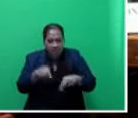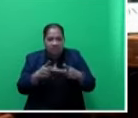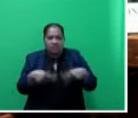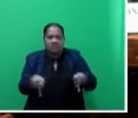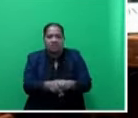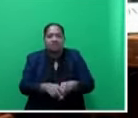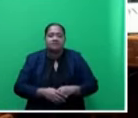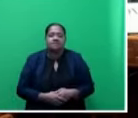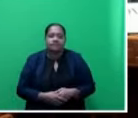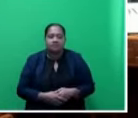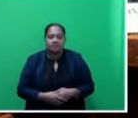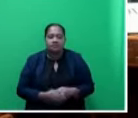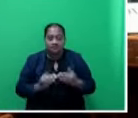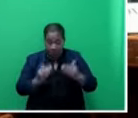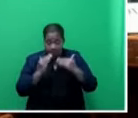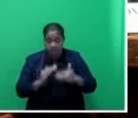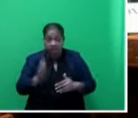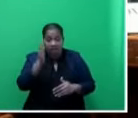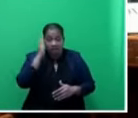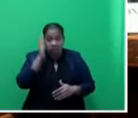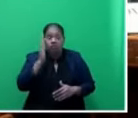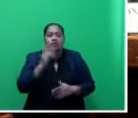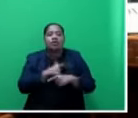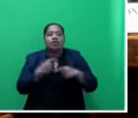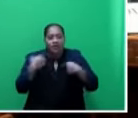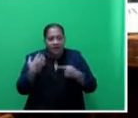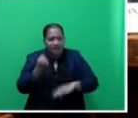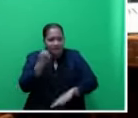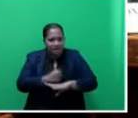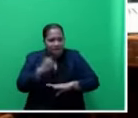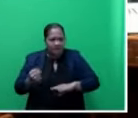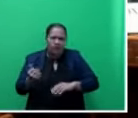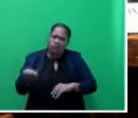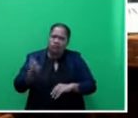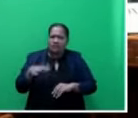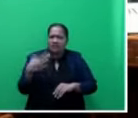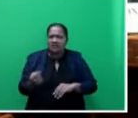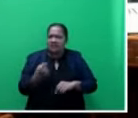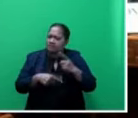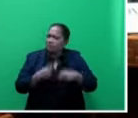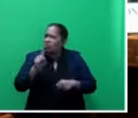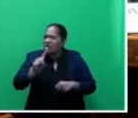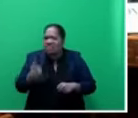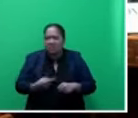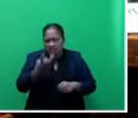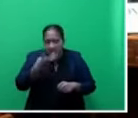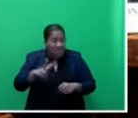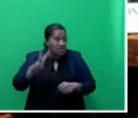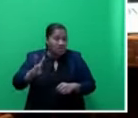schools, Mr. Speaker, sir, we have, government already has about 1,033